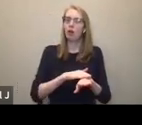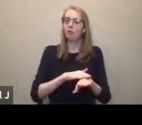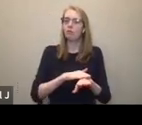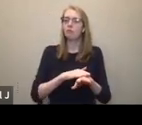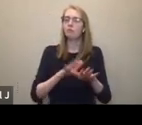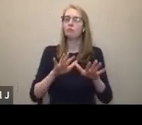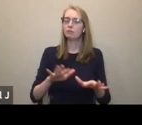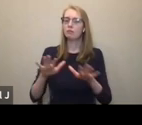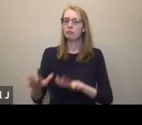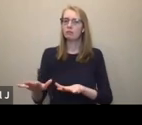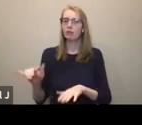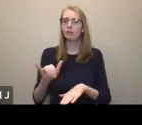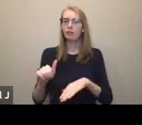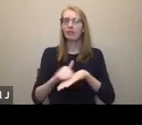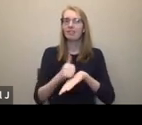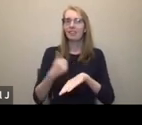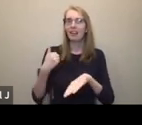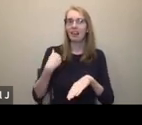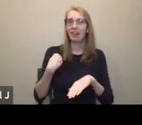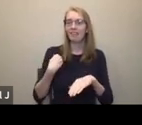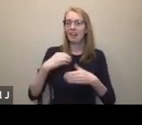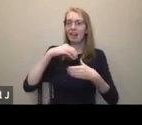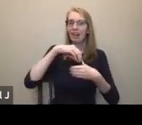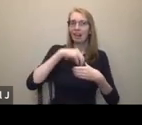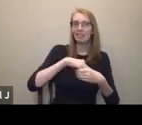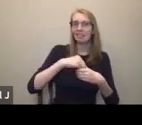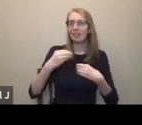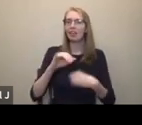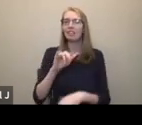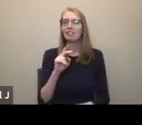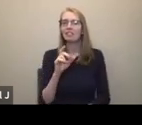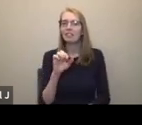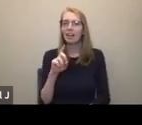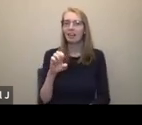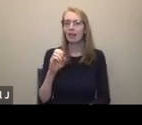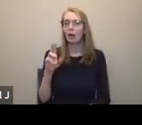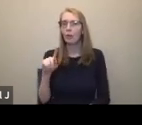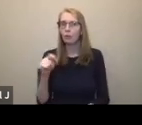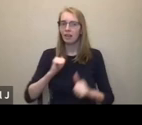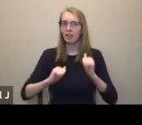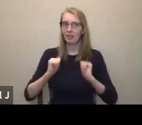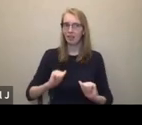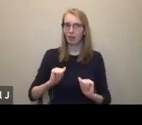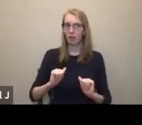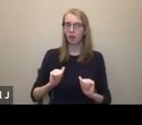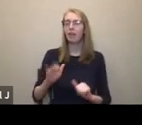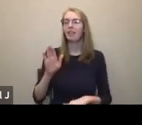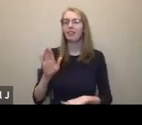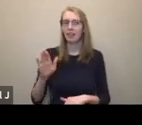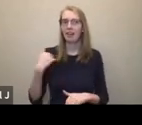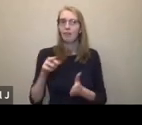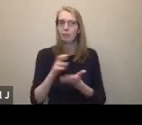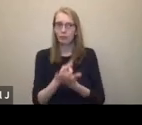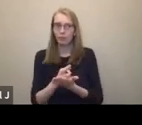Calgary. They're called Inside Out Theatre, and they have a program called the Good Host Program. So if you want to do a relaxed performance, they have resources available